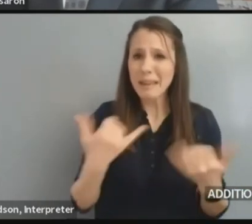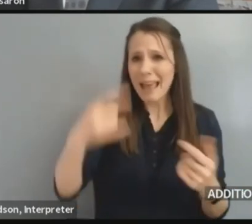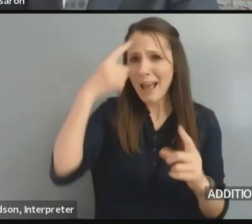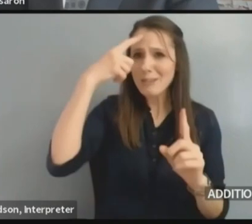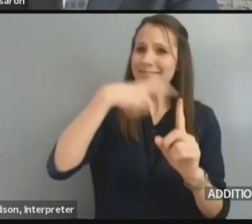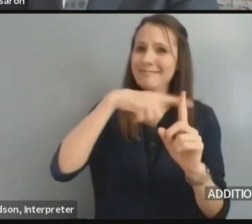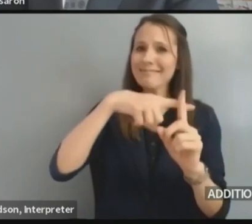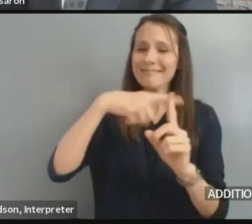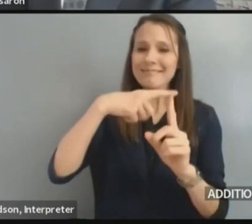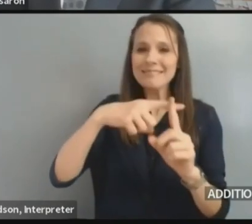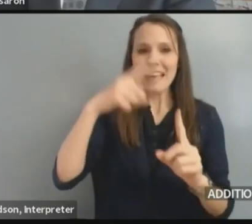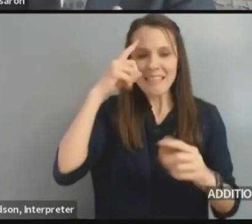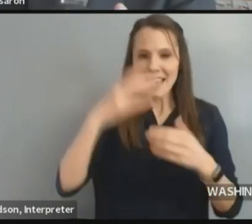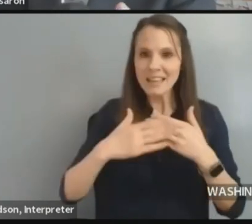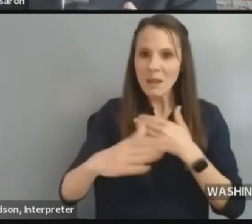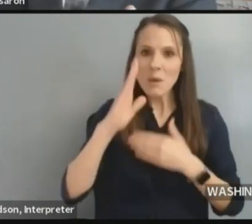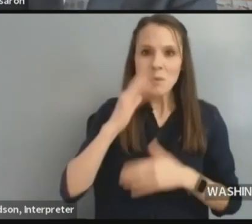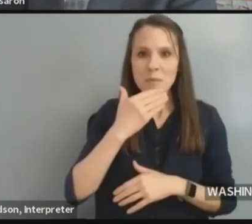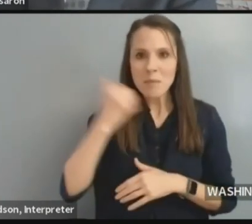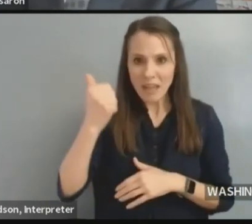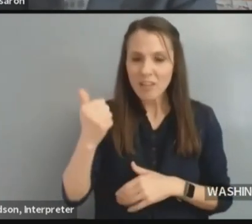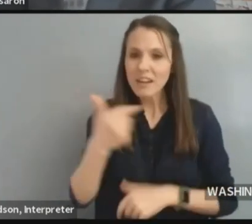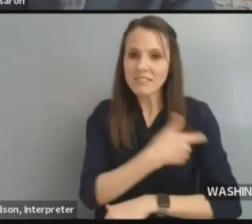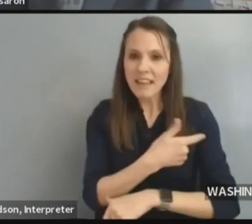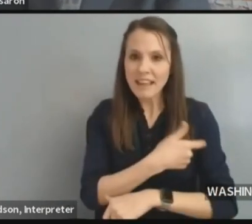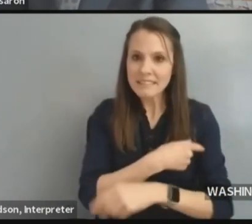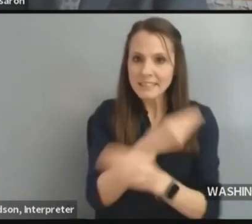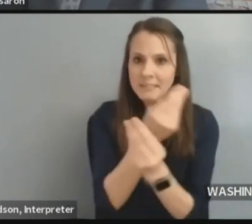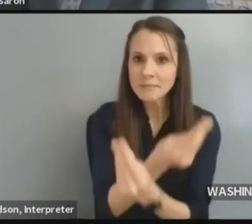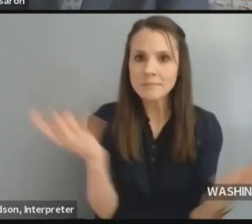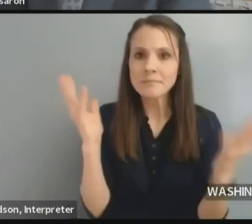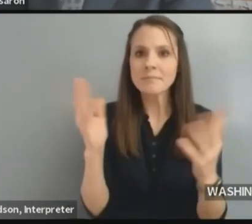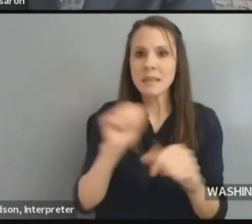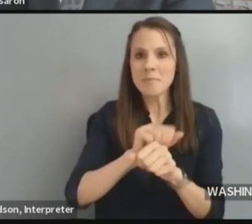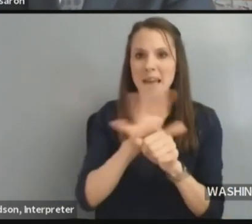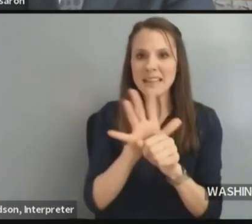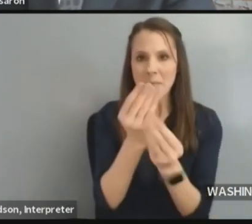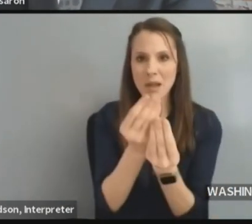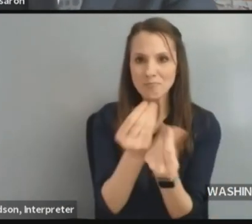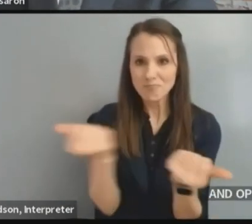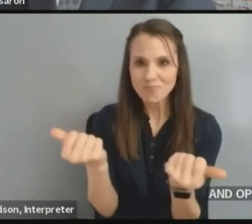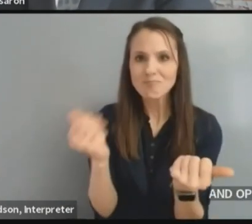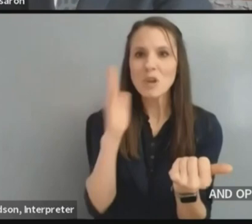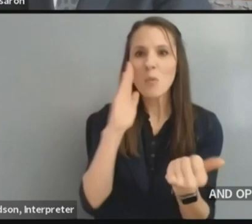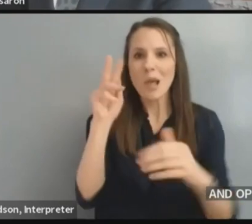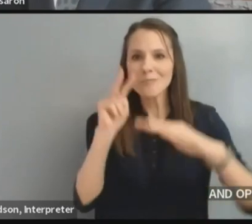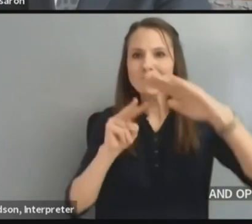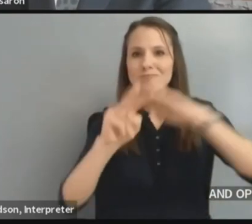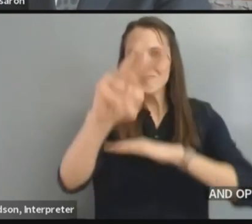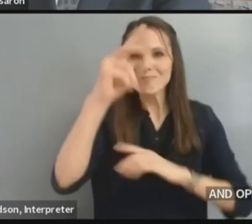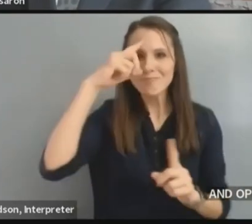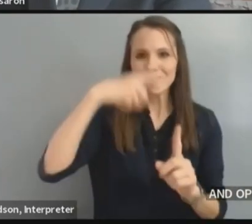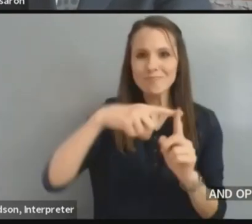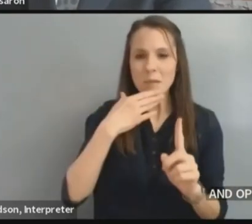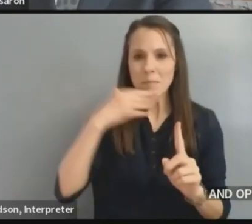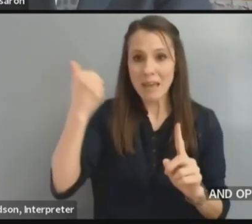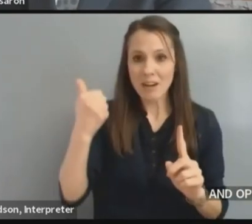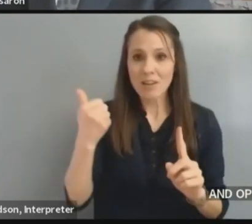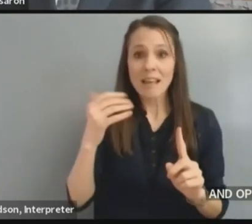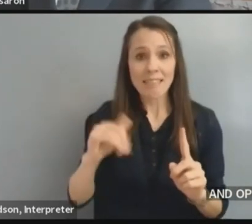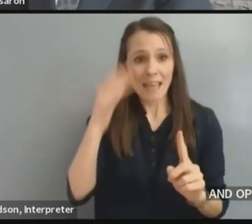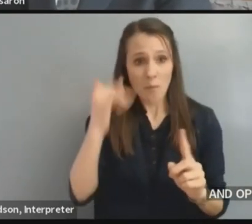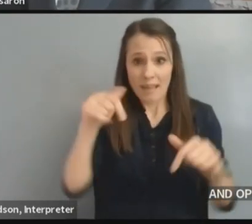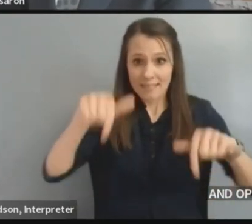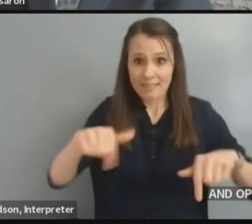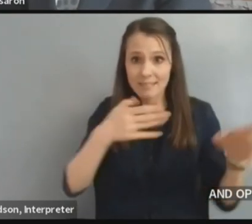and we begin to put the pandemic behind us. This is why the Michigan COVID Recovery Plan is so important. It